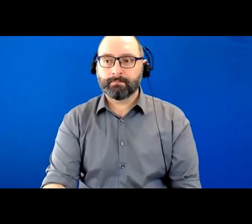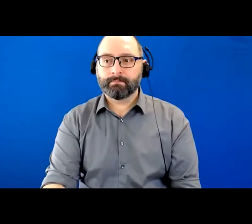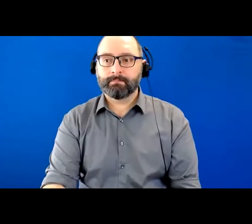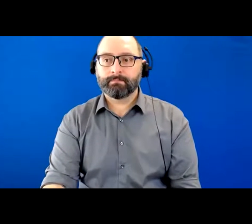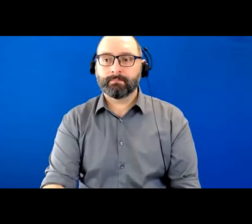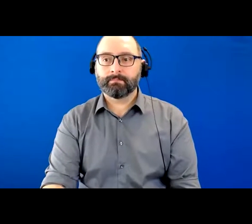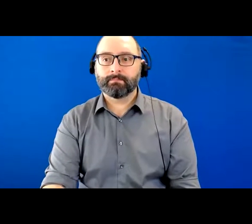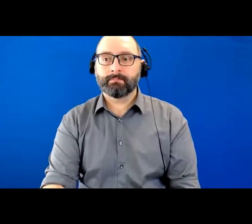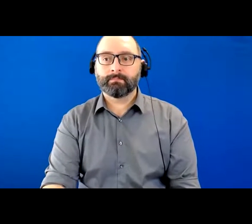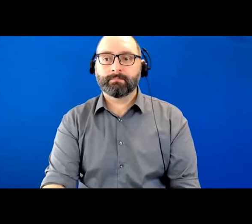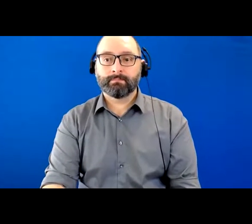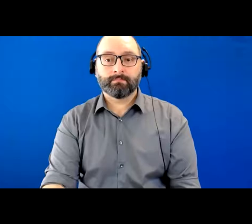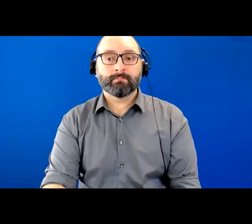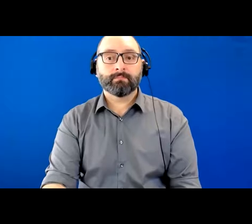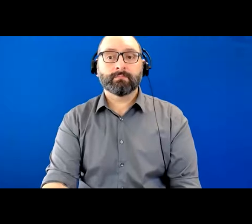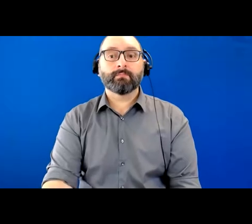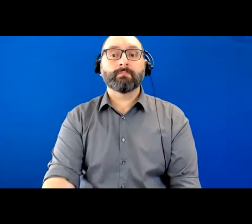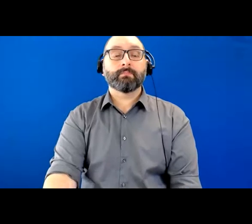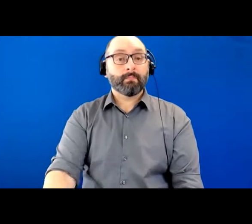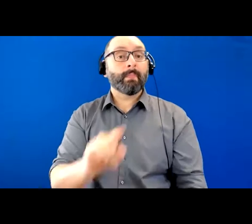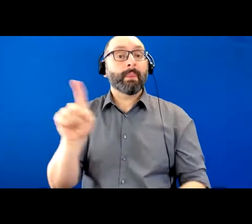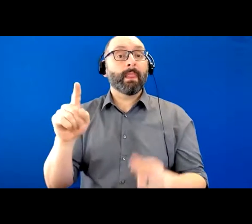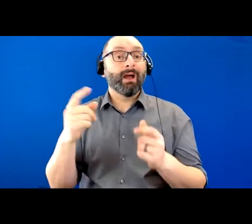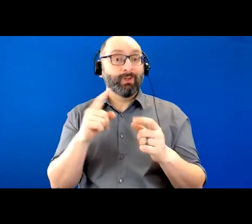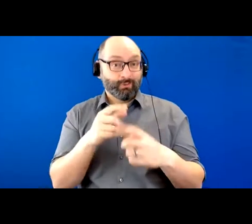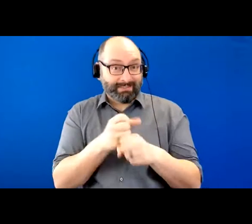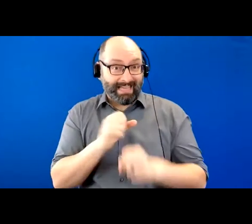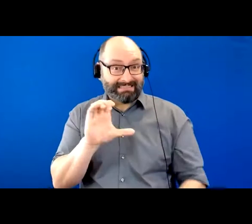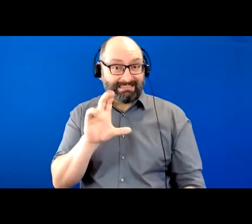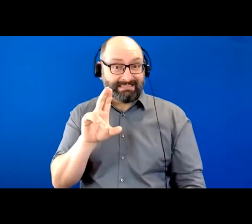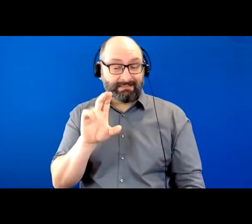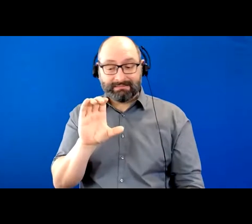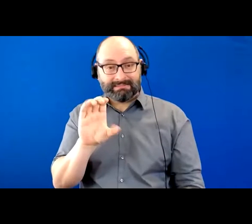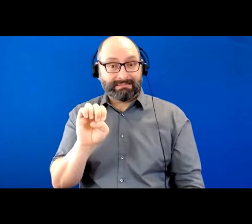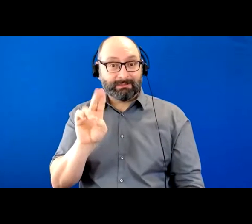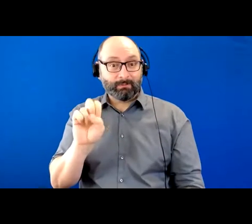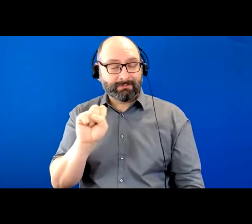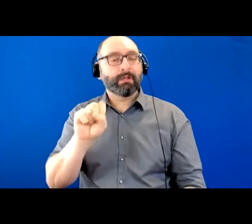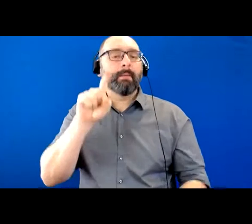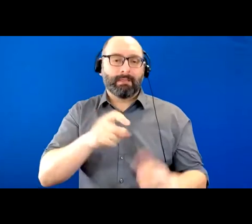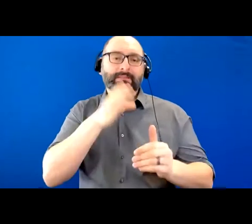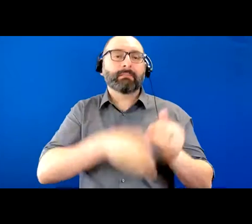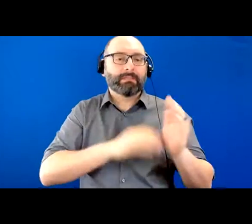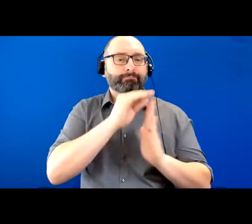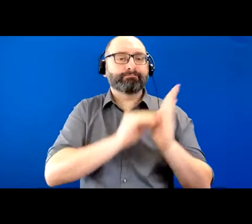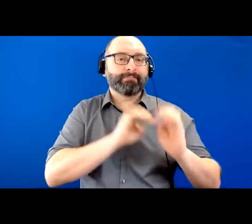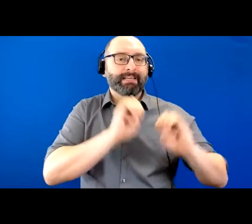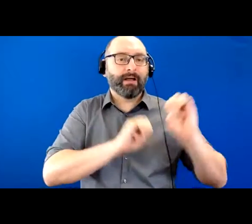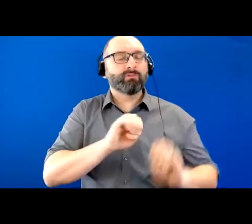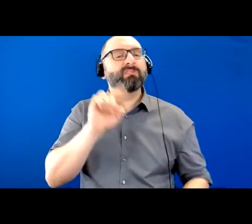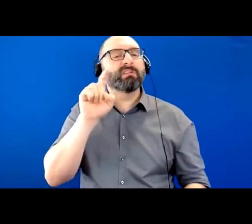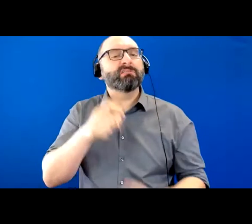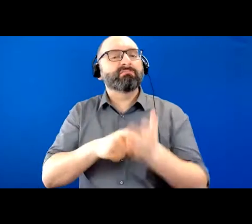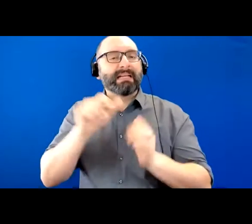If you want receive these, participants must complete the evaluation. It takes about 10 working days to get them,